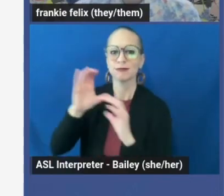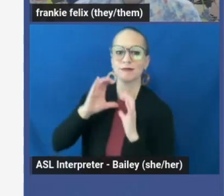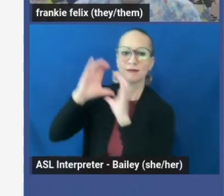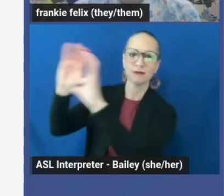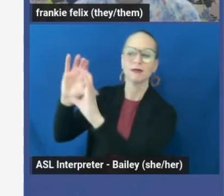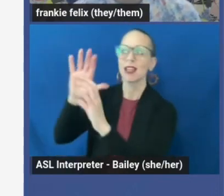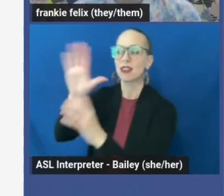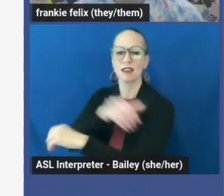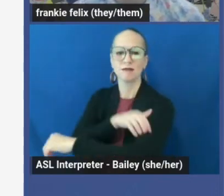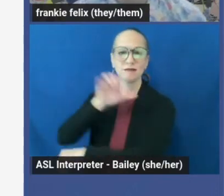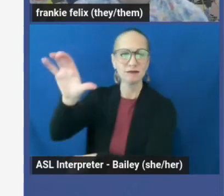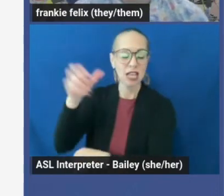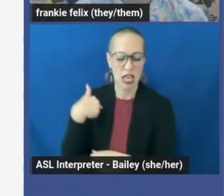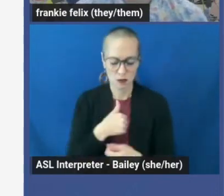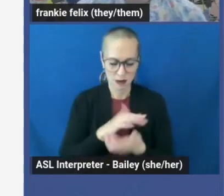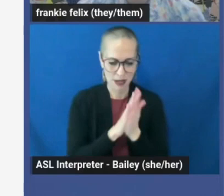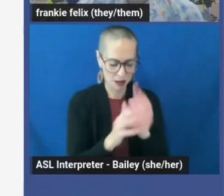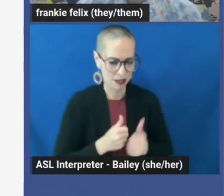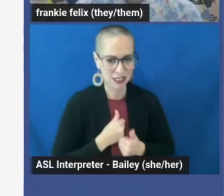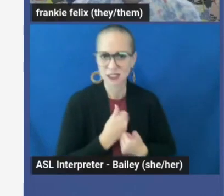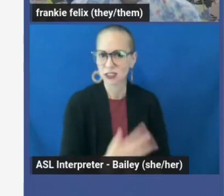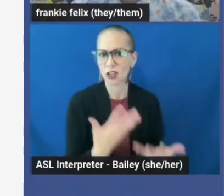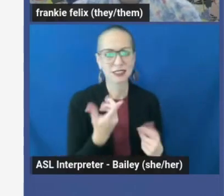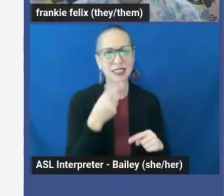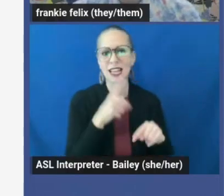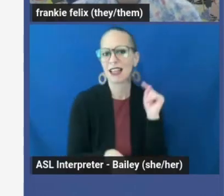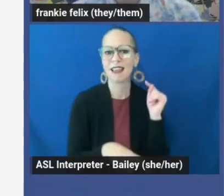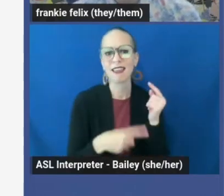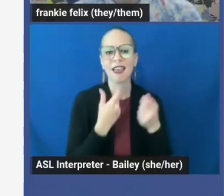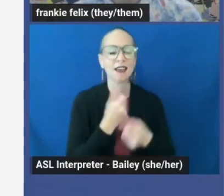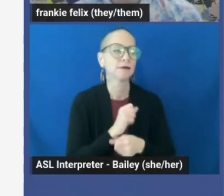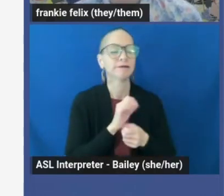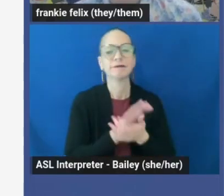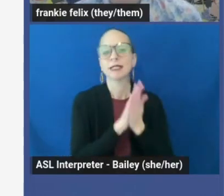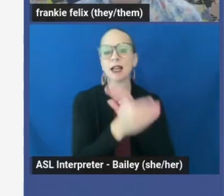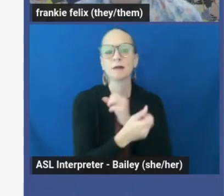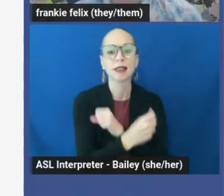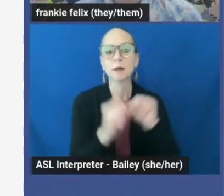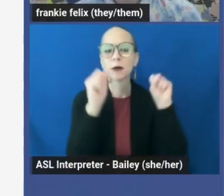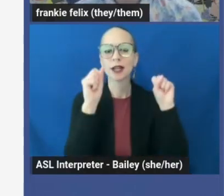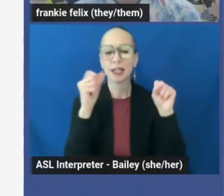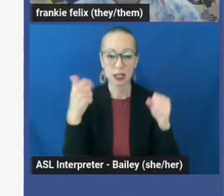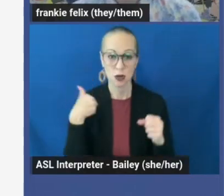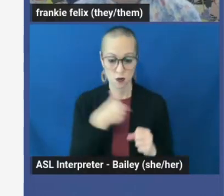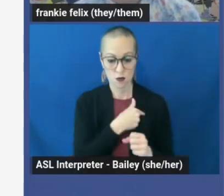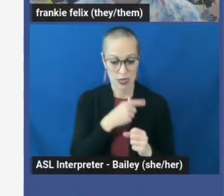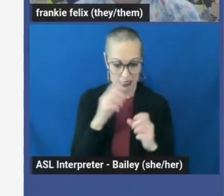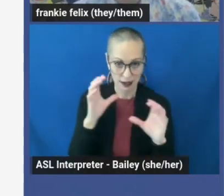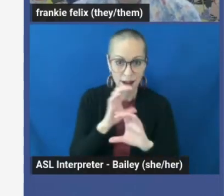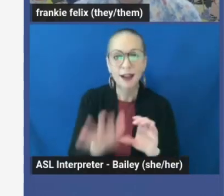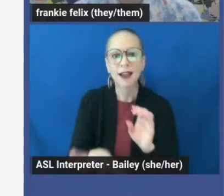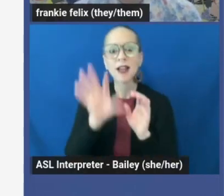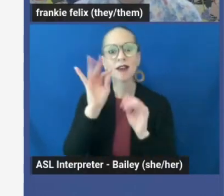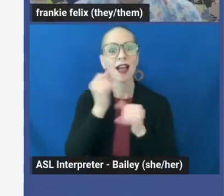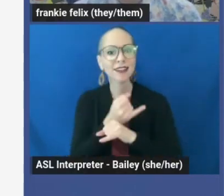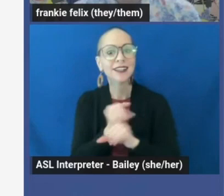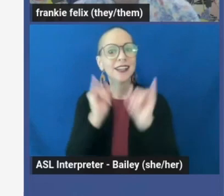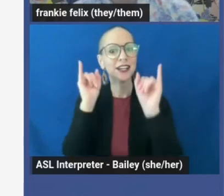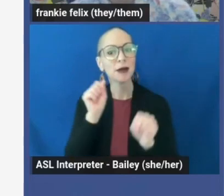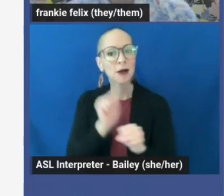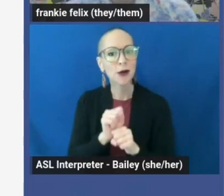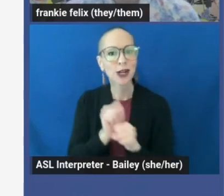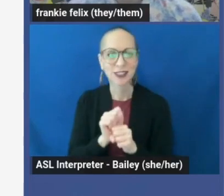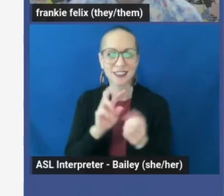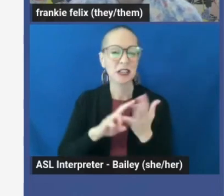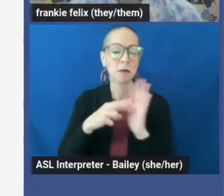keeping us too exhausted to organize for liberation. When we find ways to make money independently, that frees us from our dependence on the